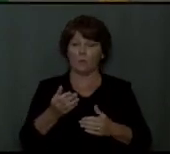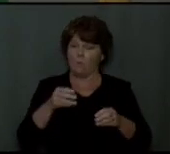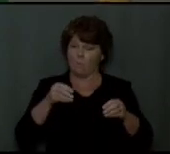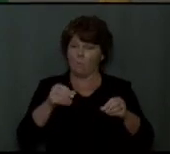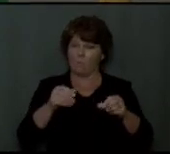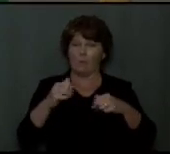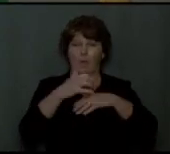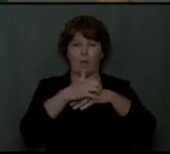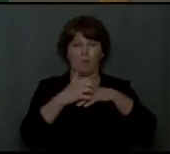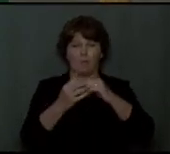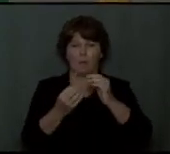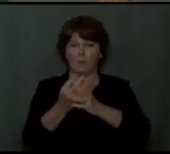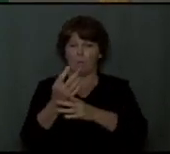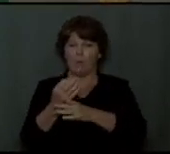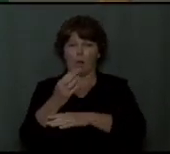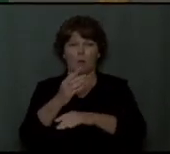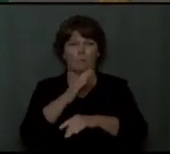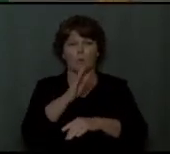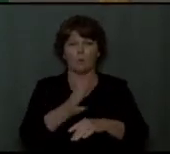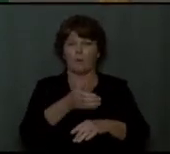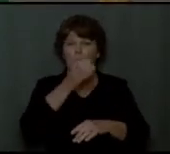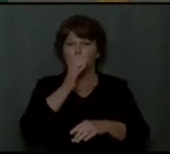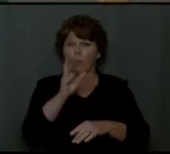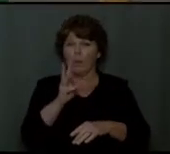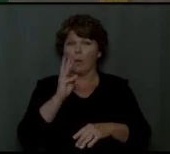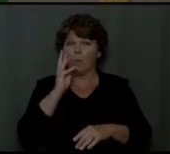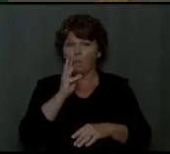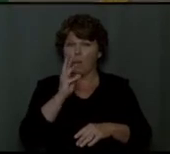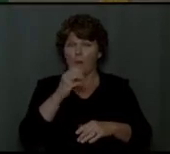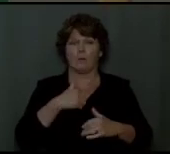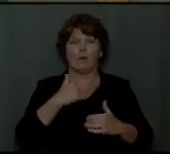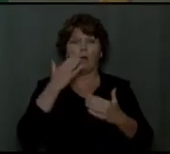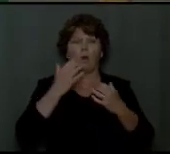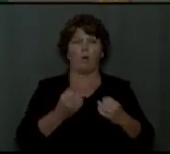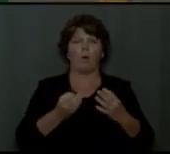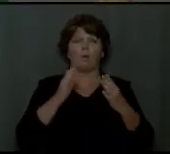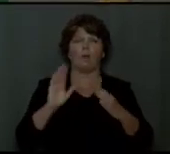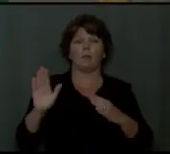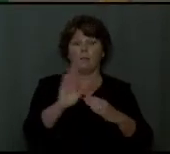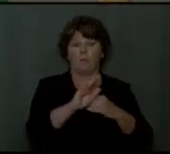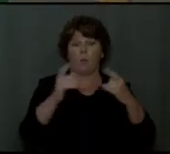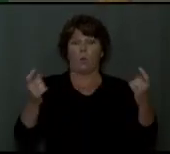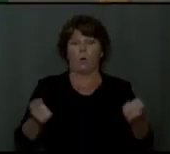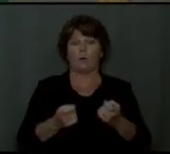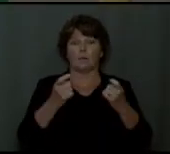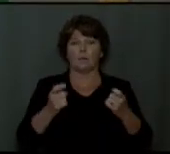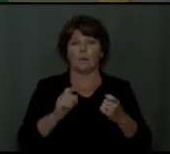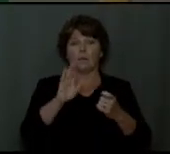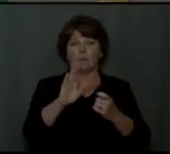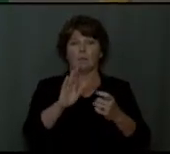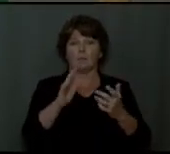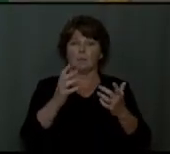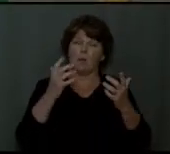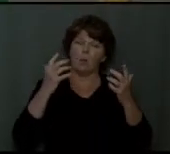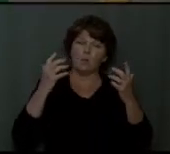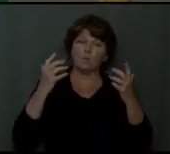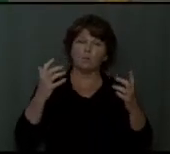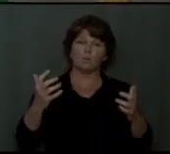but you shall not drink their wine. For I know how many are your transgressions, and how great are your sins.